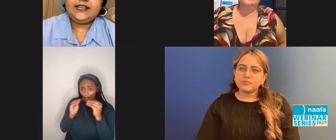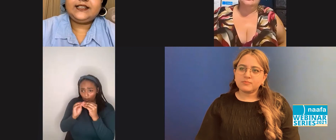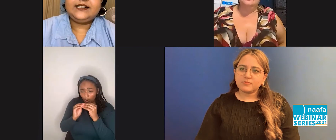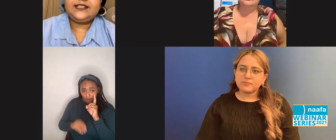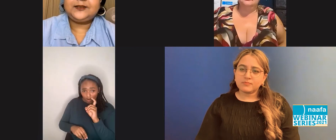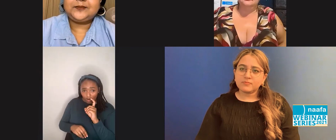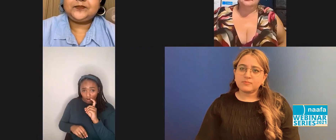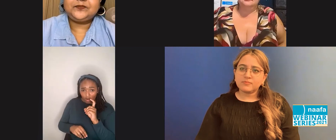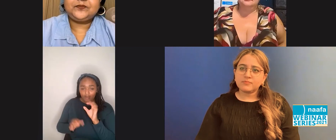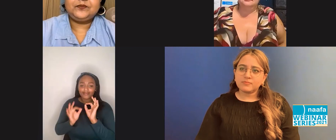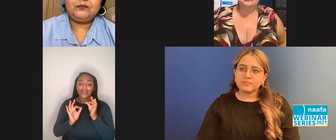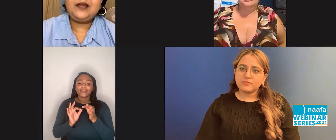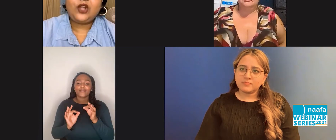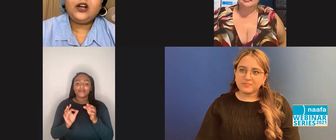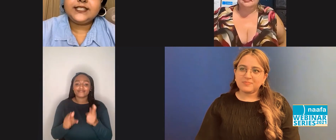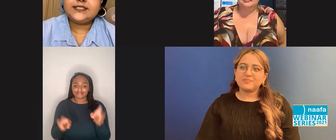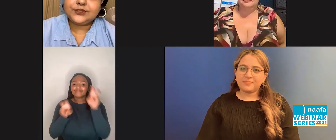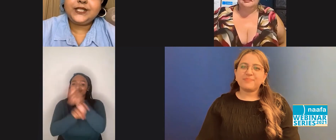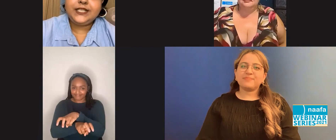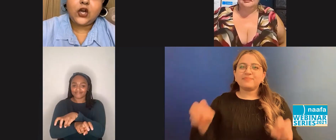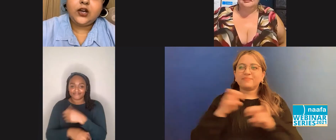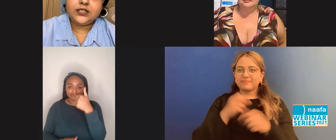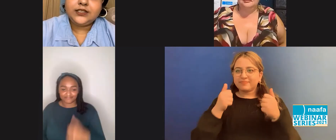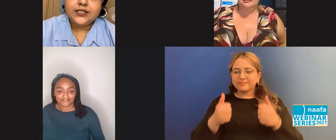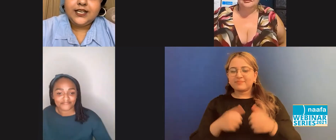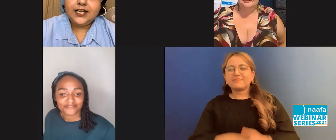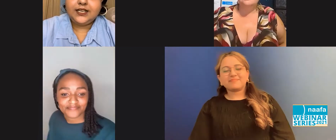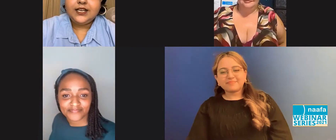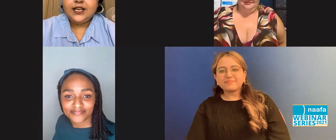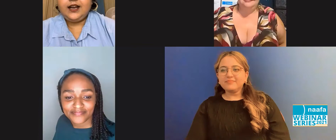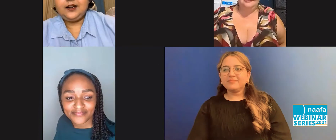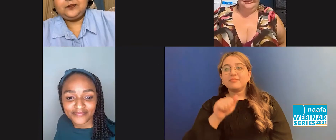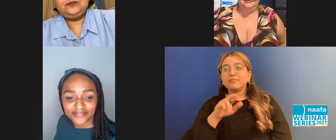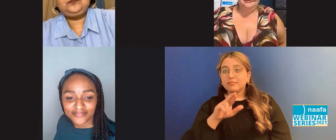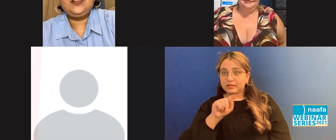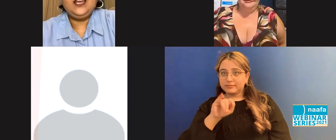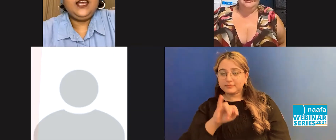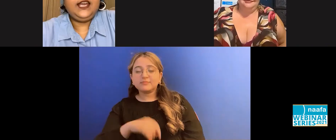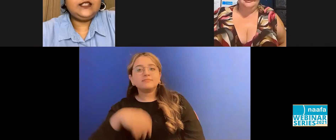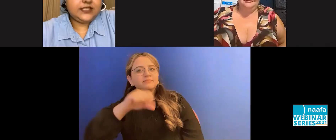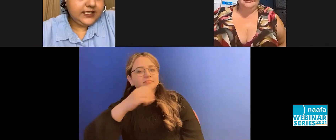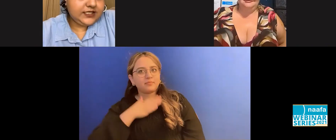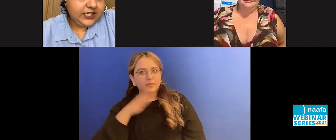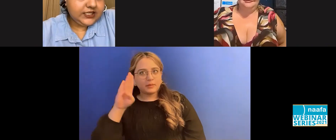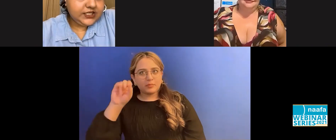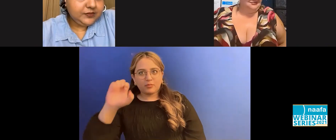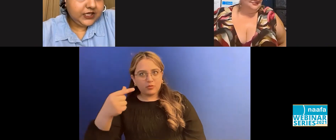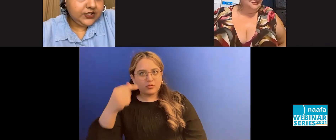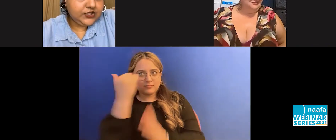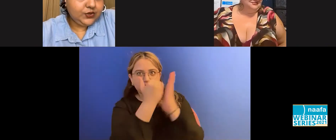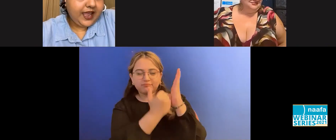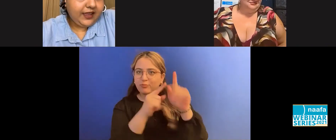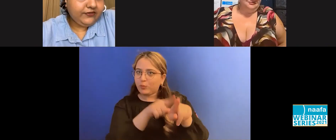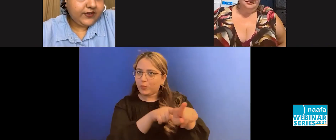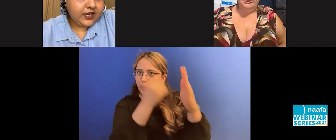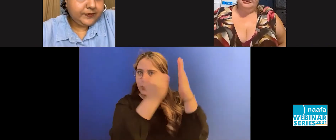Yeah. Um, my block list is really long. Um, it's, it's challenging because